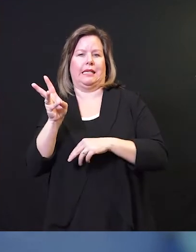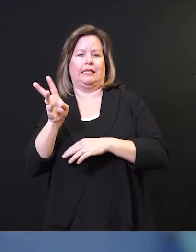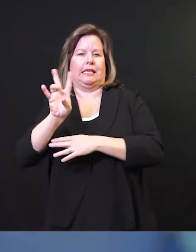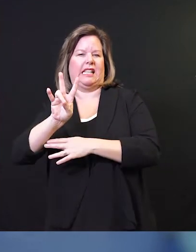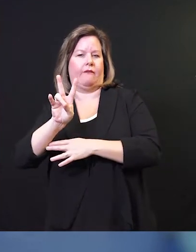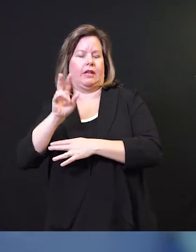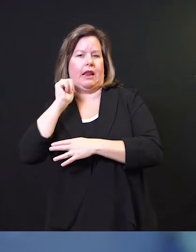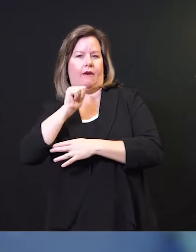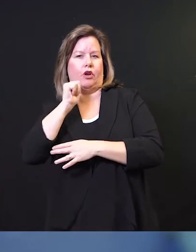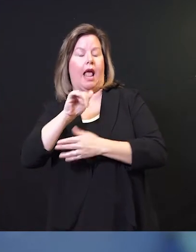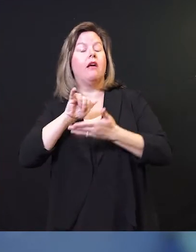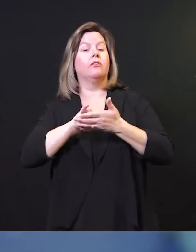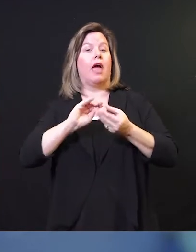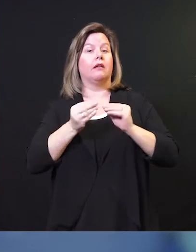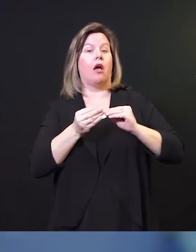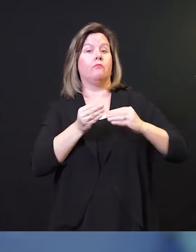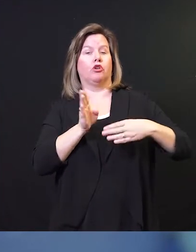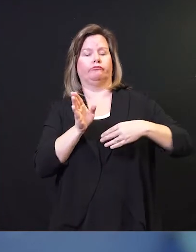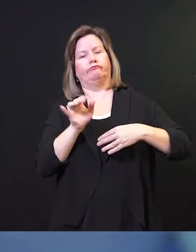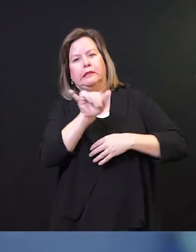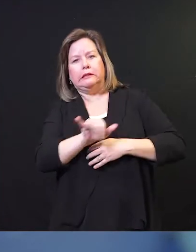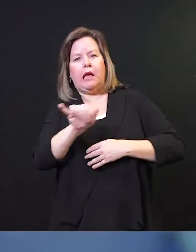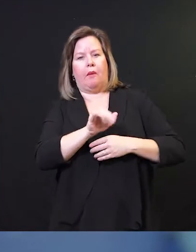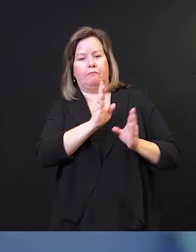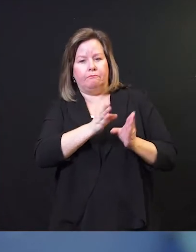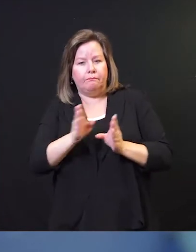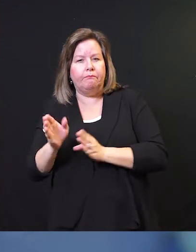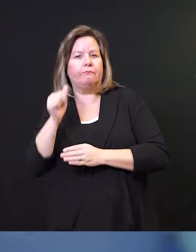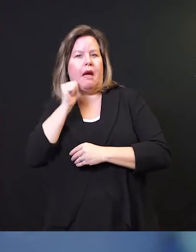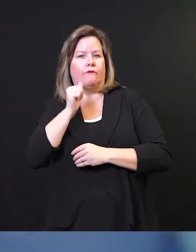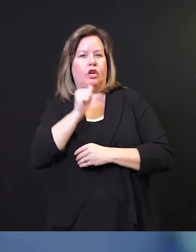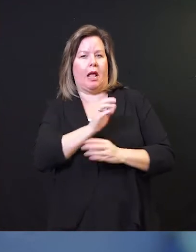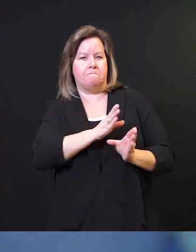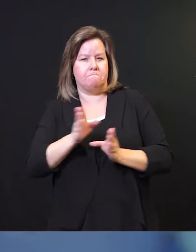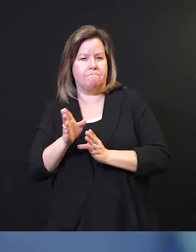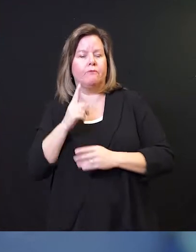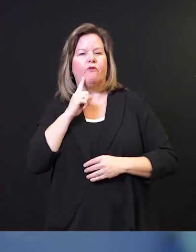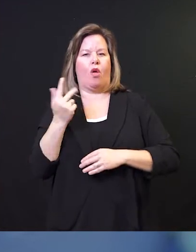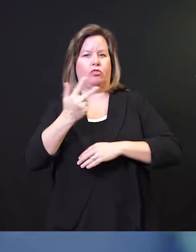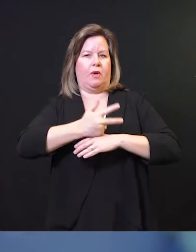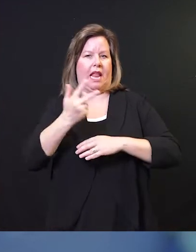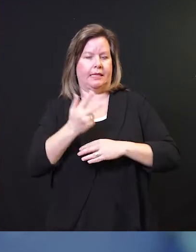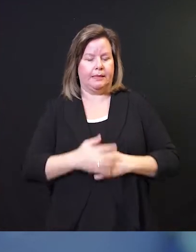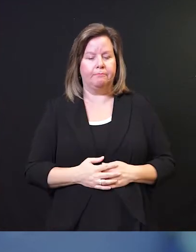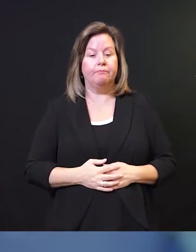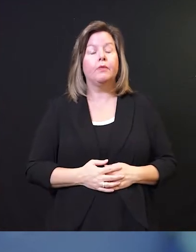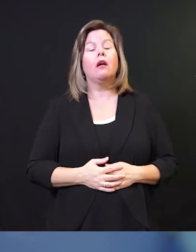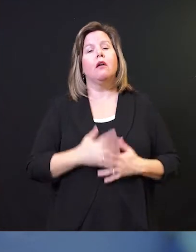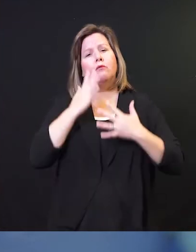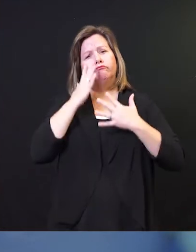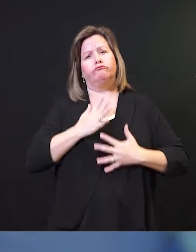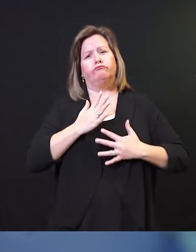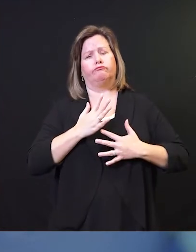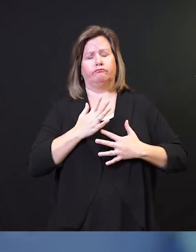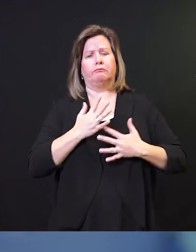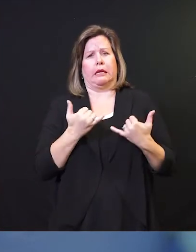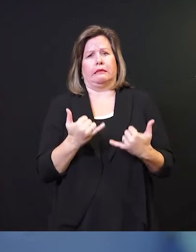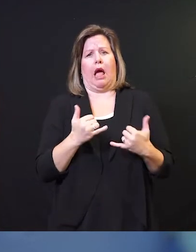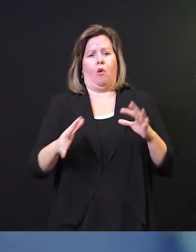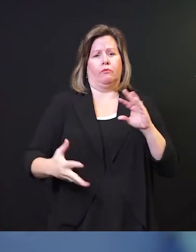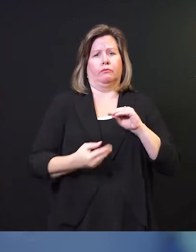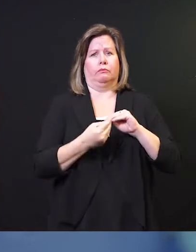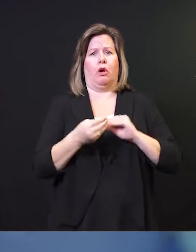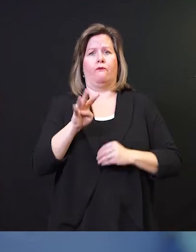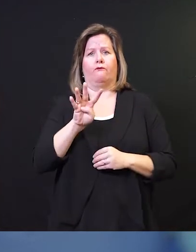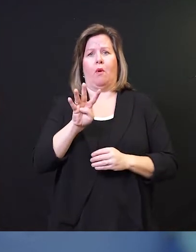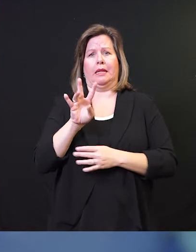So we continue to see that number stay relatively flat day over day. Unfortunately, however, we are up to 47 deaths here in Kent County.